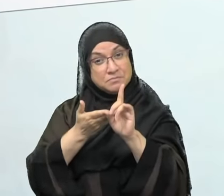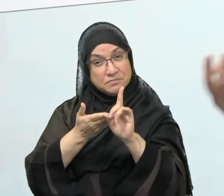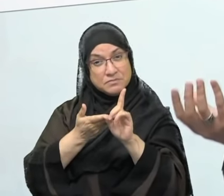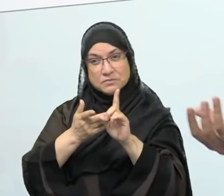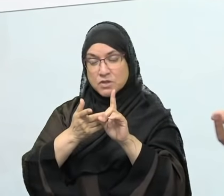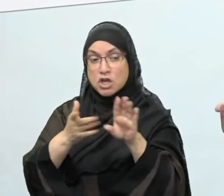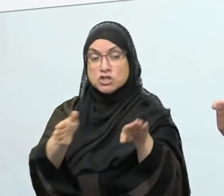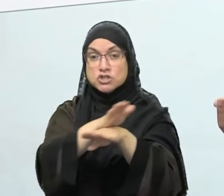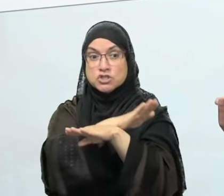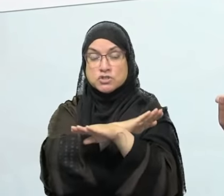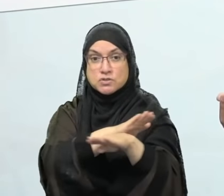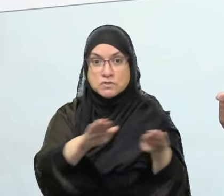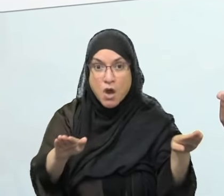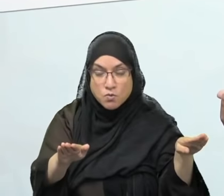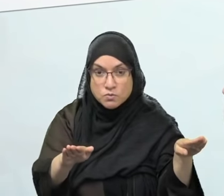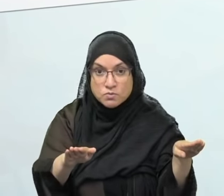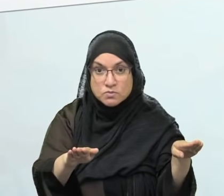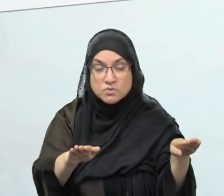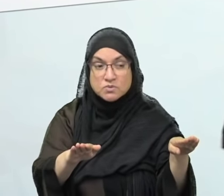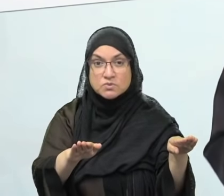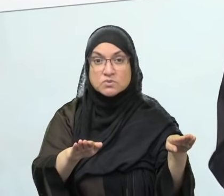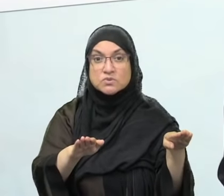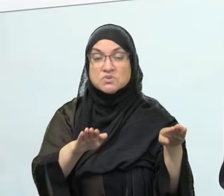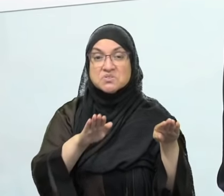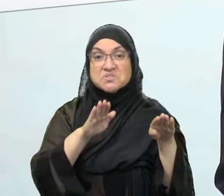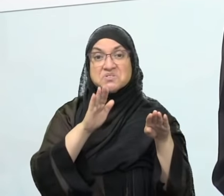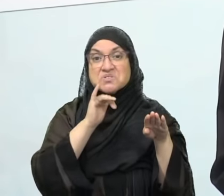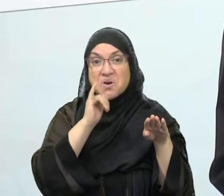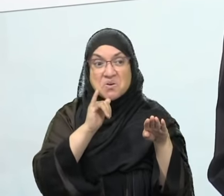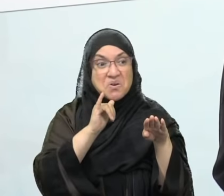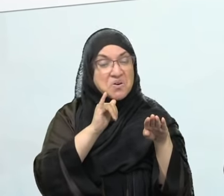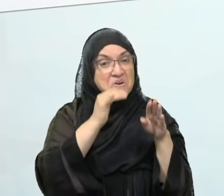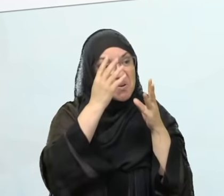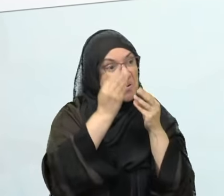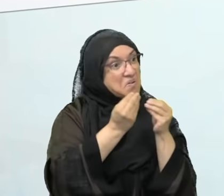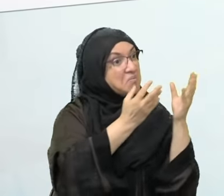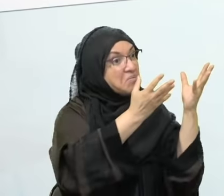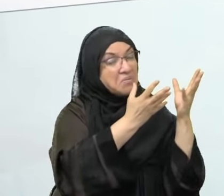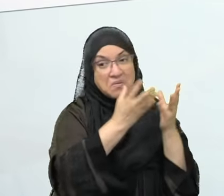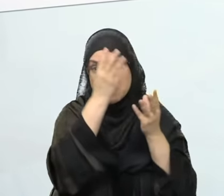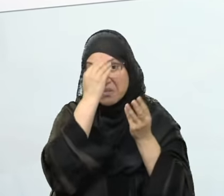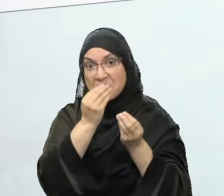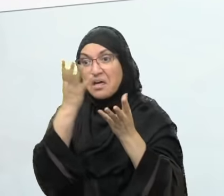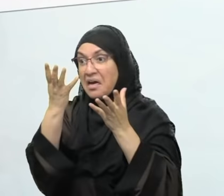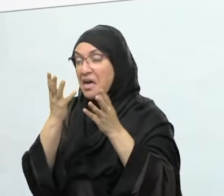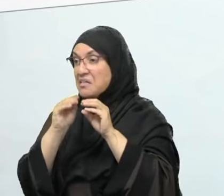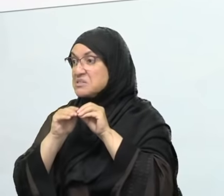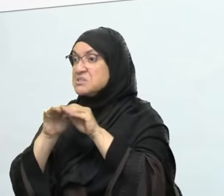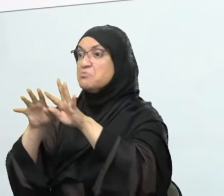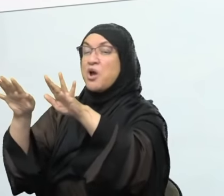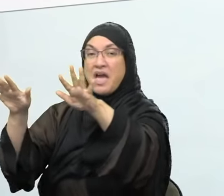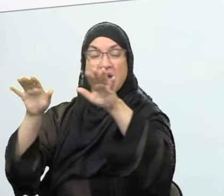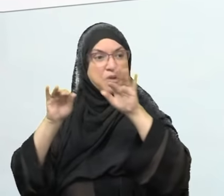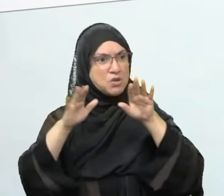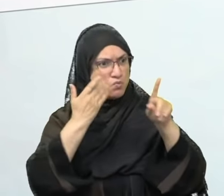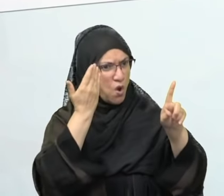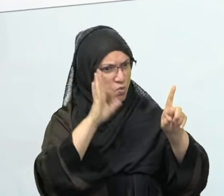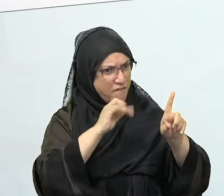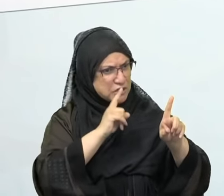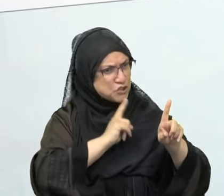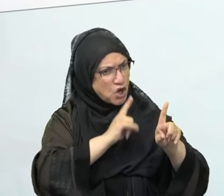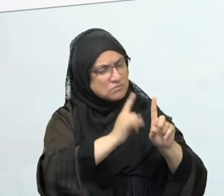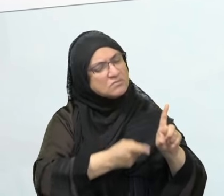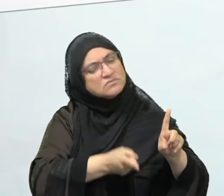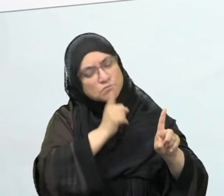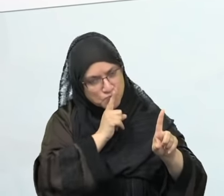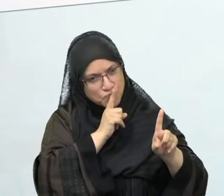without verifying anything anymore. Be careful what you spread. Be careful what you repeat without doing your own verification. Do